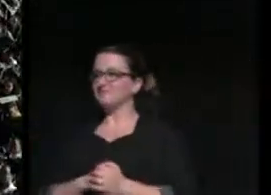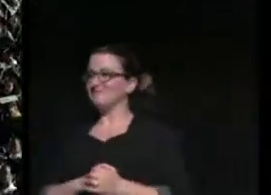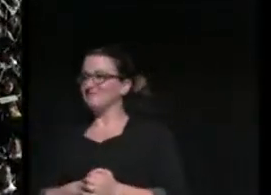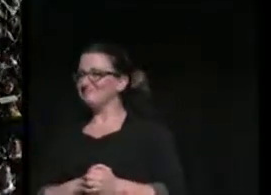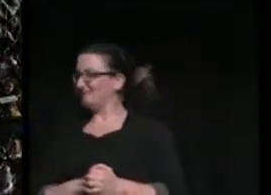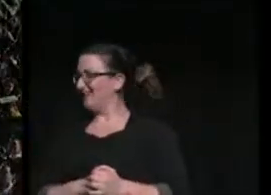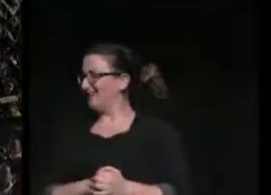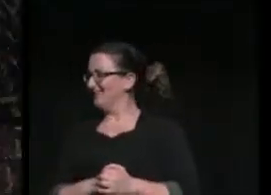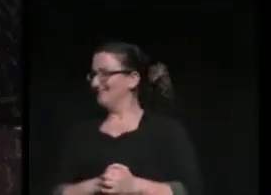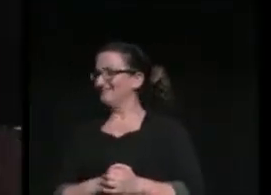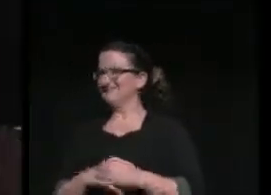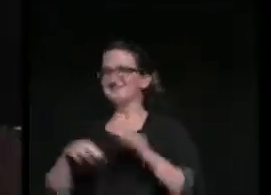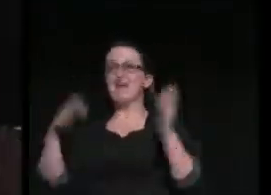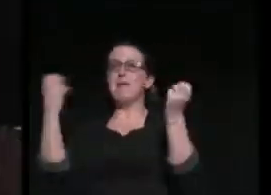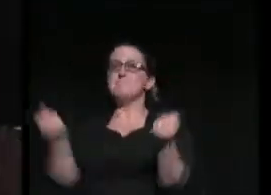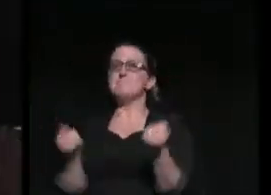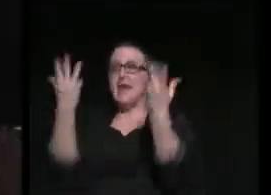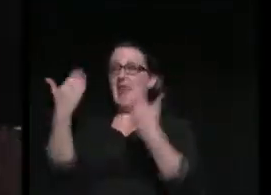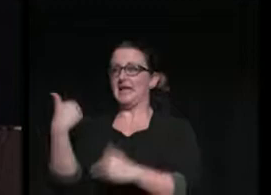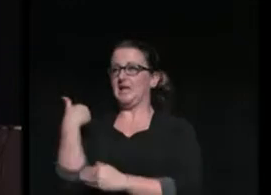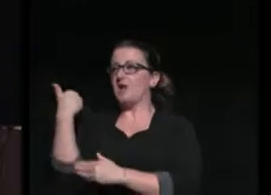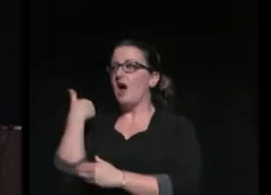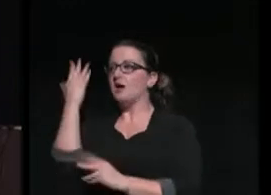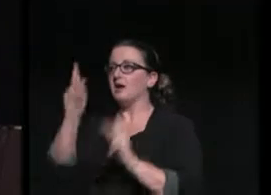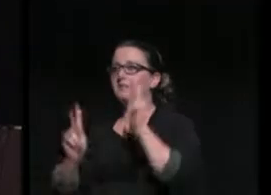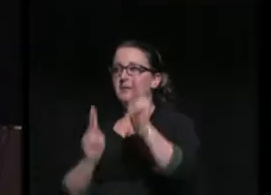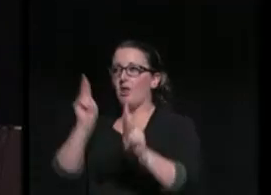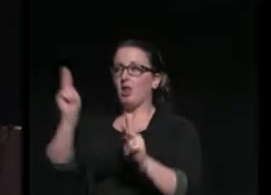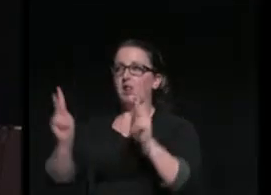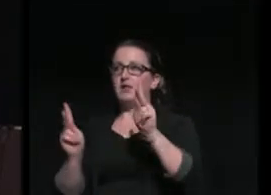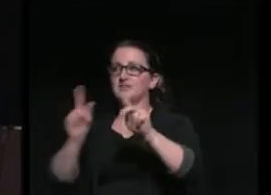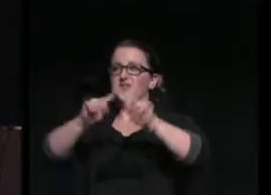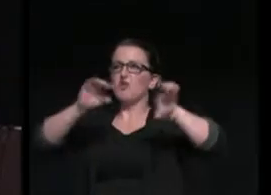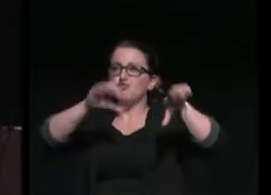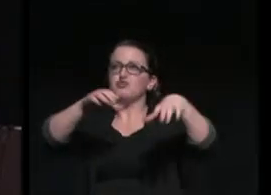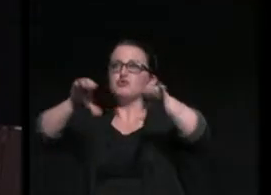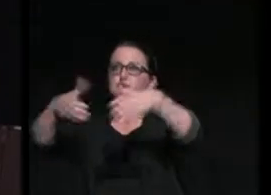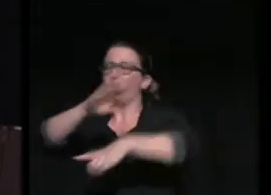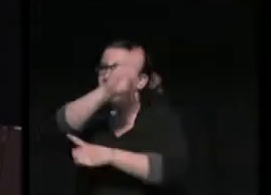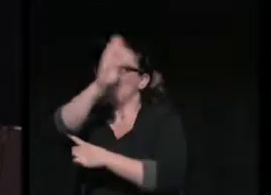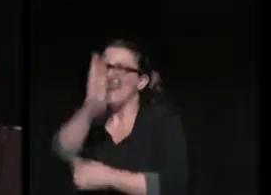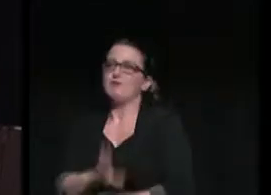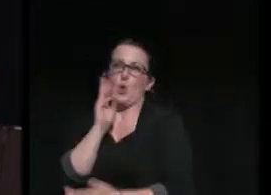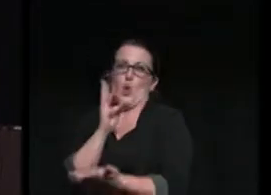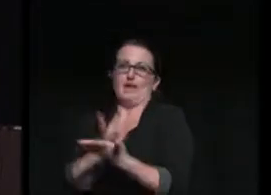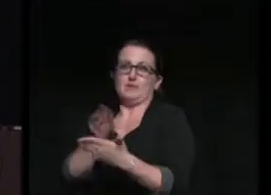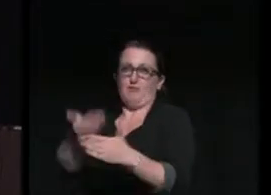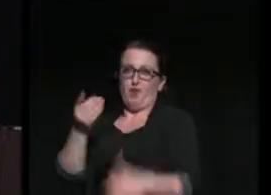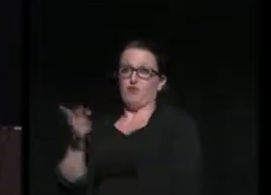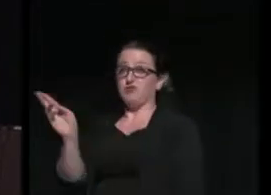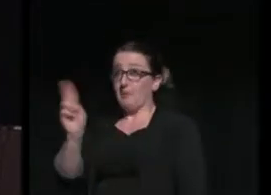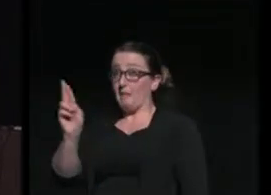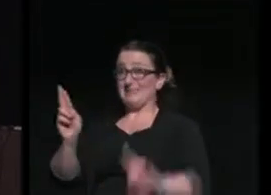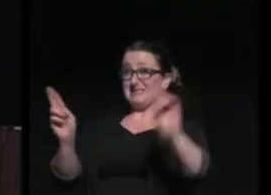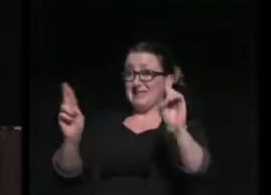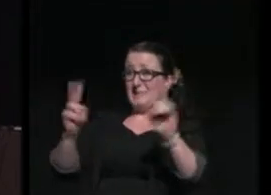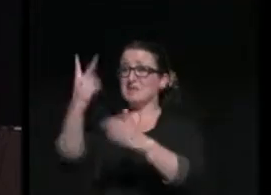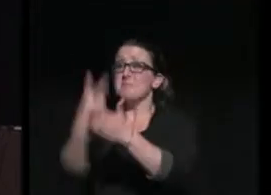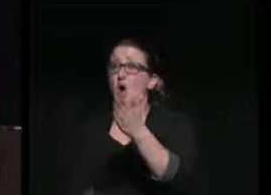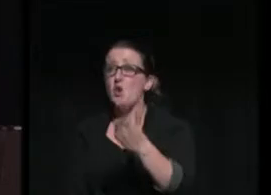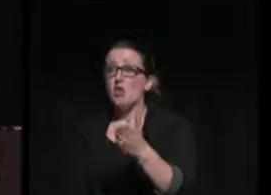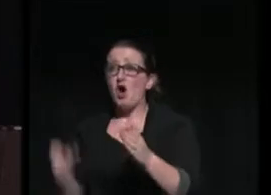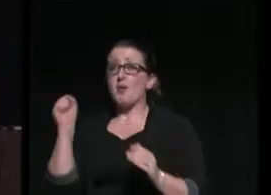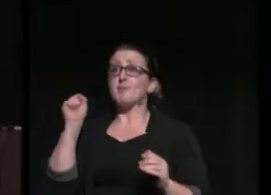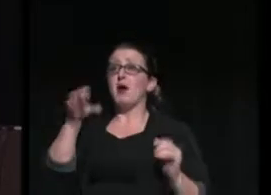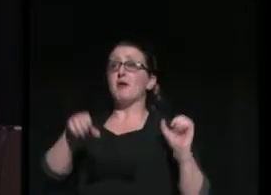Multitudes, multitudes of young people in waves like we've never seen before. Republicans and Democrats alike are putting their names